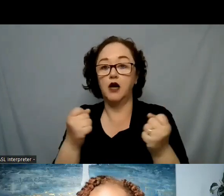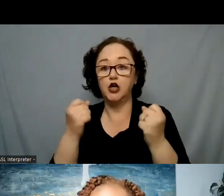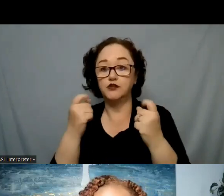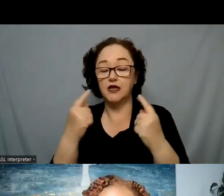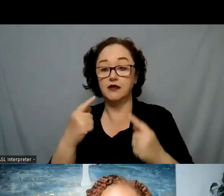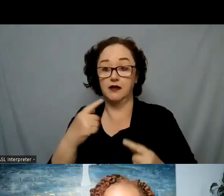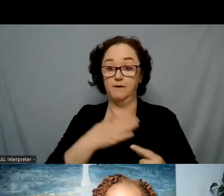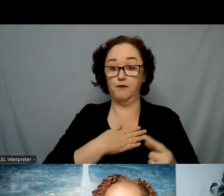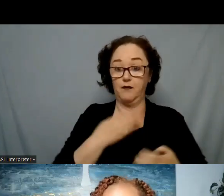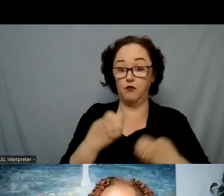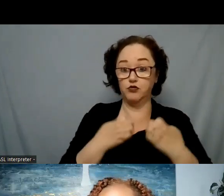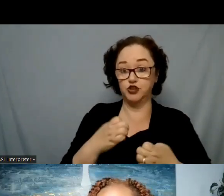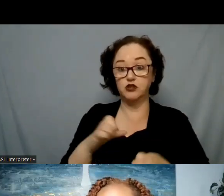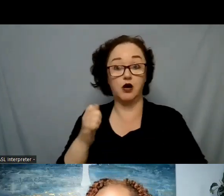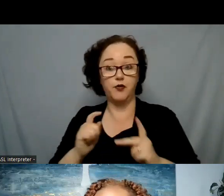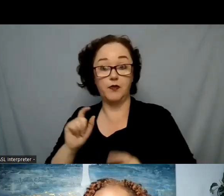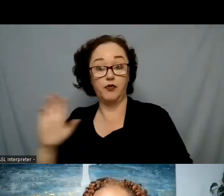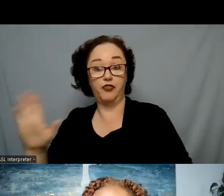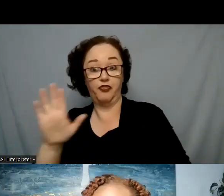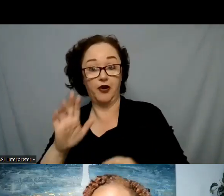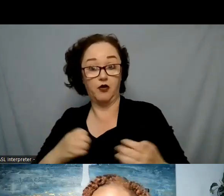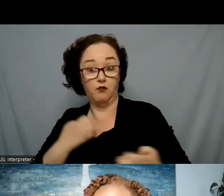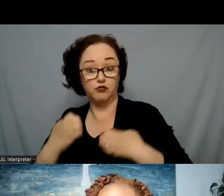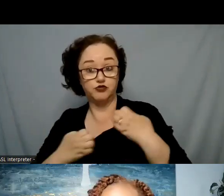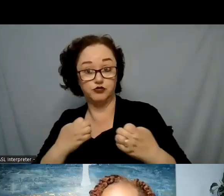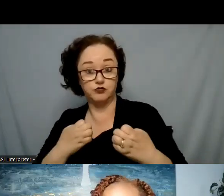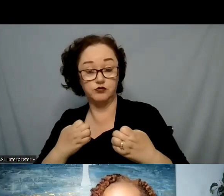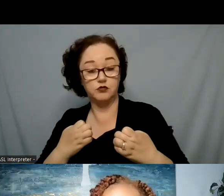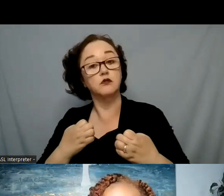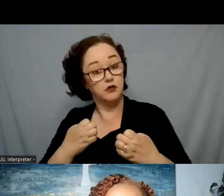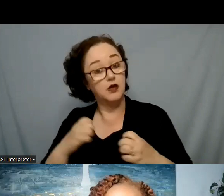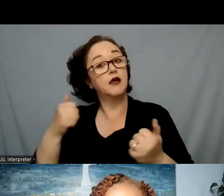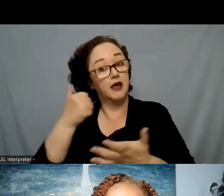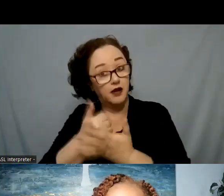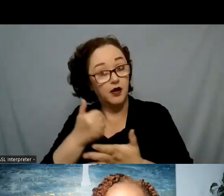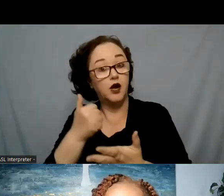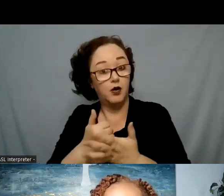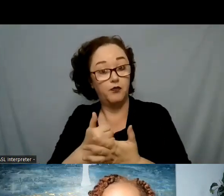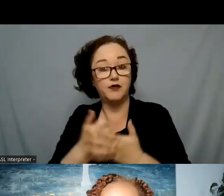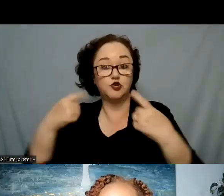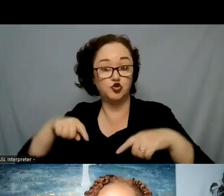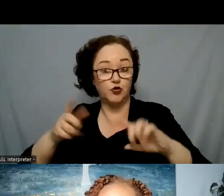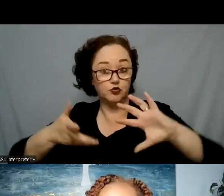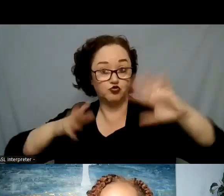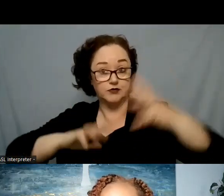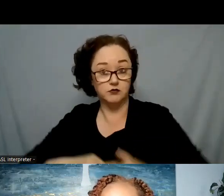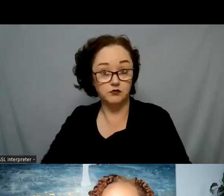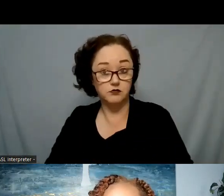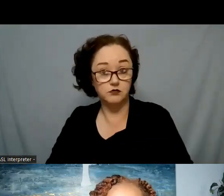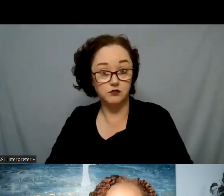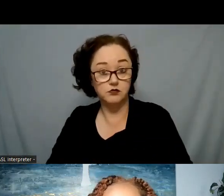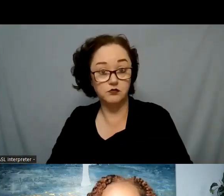emotions of others that can be really helpful in the midst of a crisis and that's where I can see